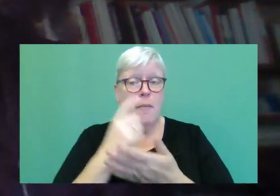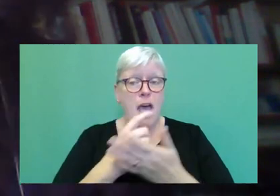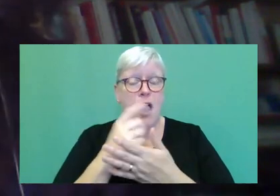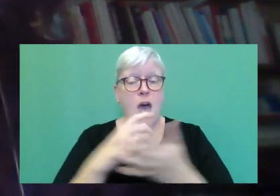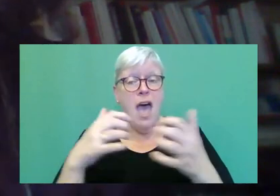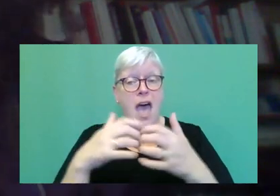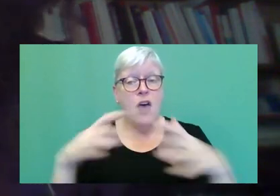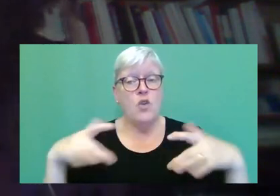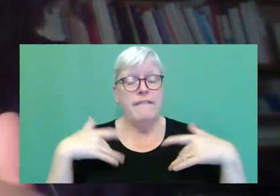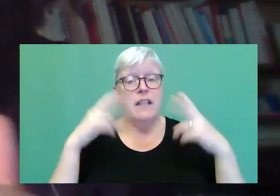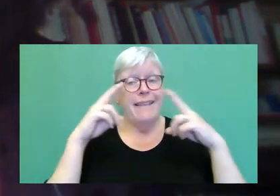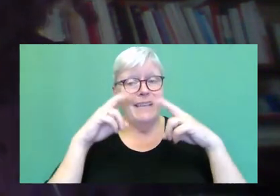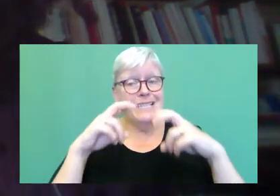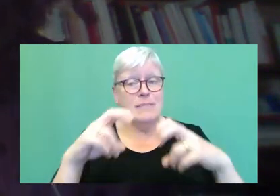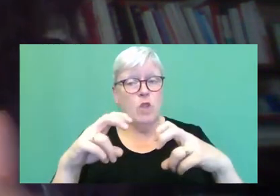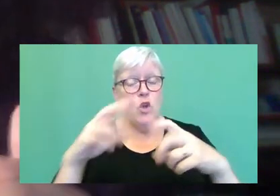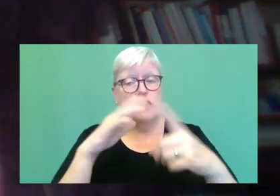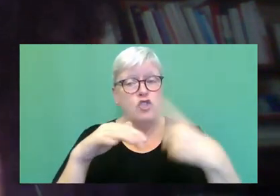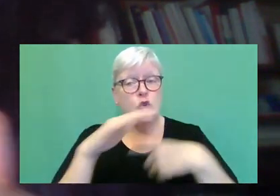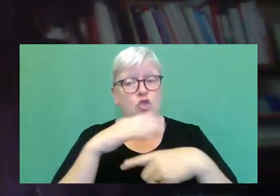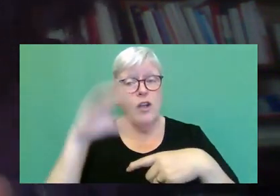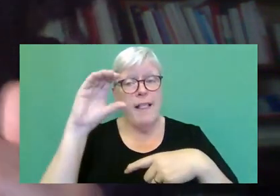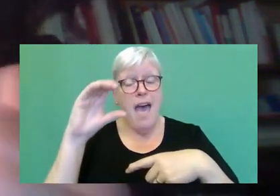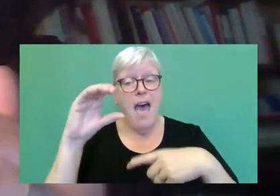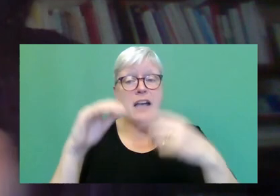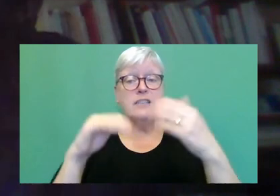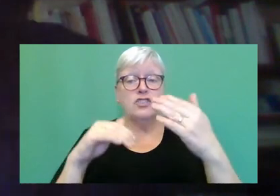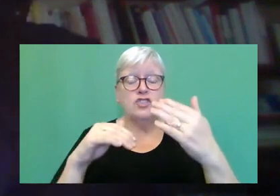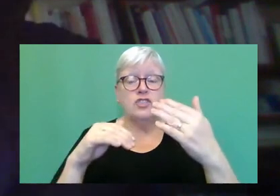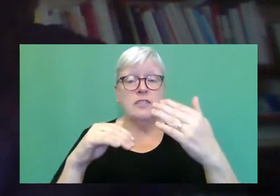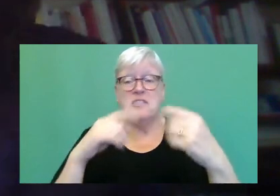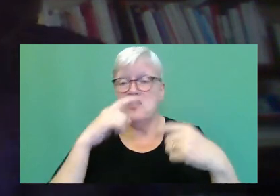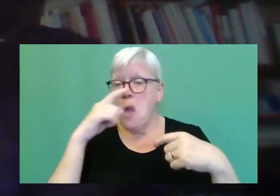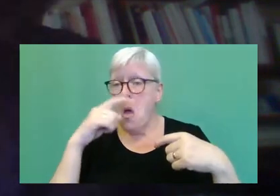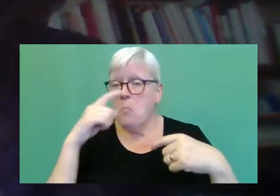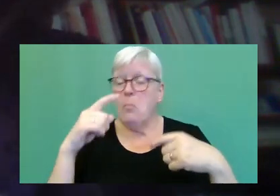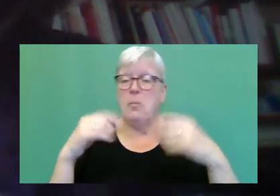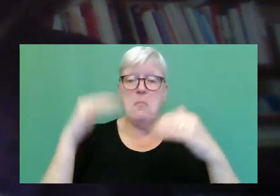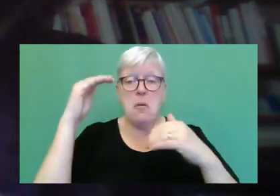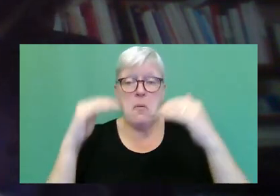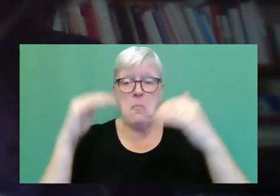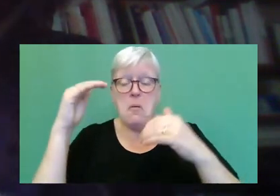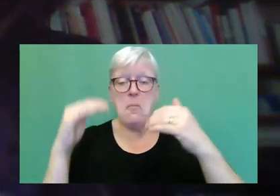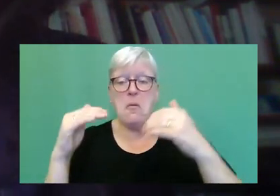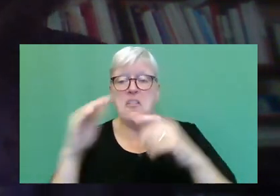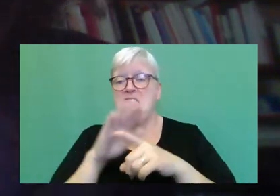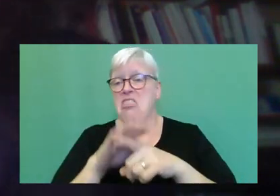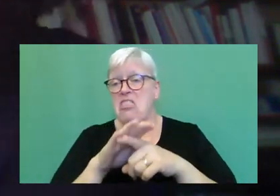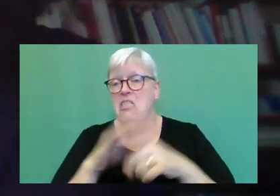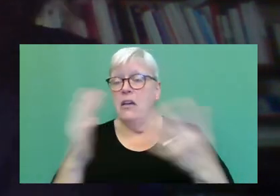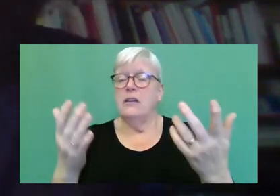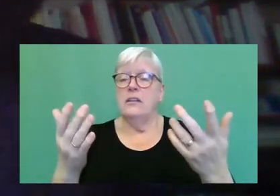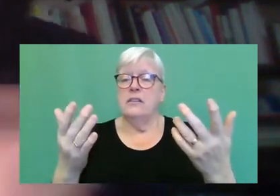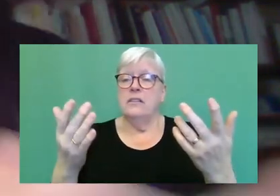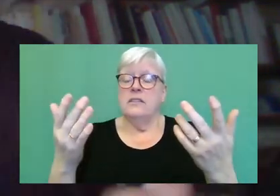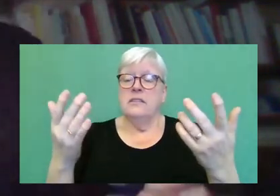explores issues around social class and division, and some of the snobbery that we see, not just only in, in, in this sort of, the literary